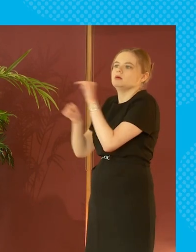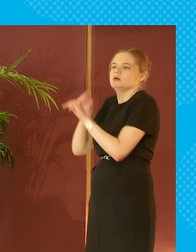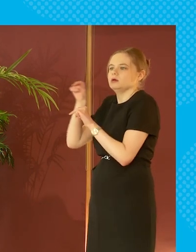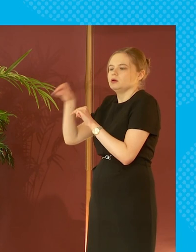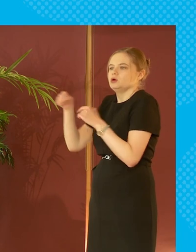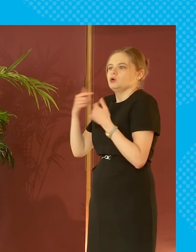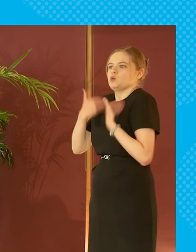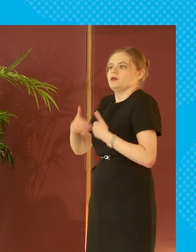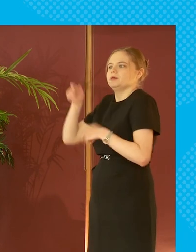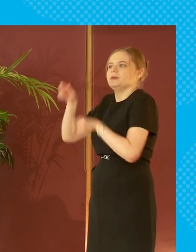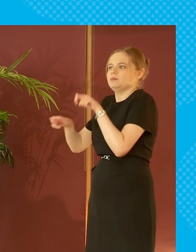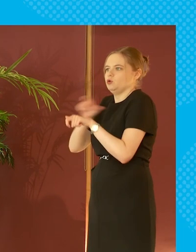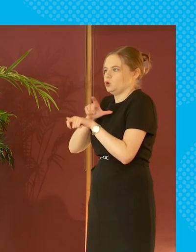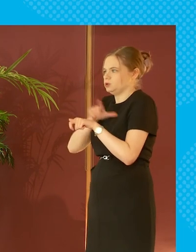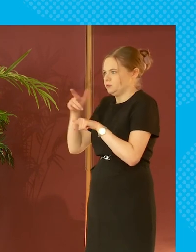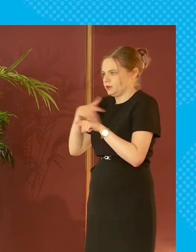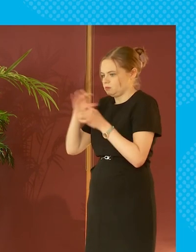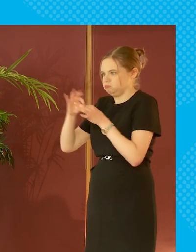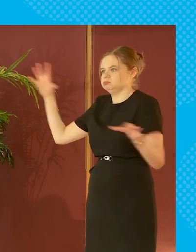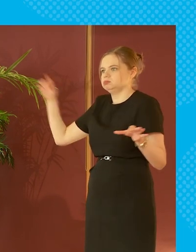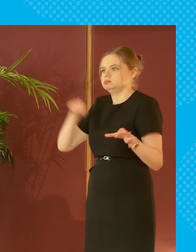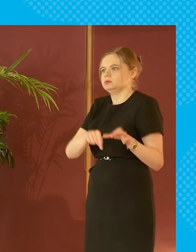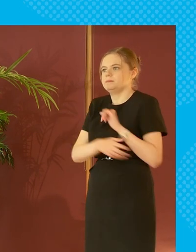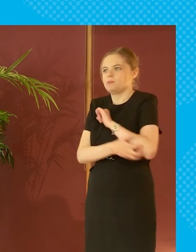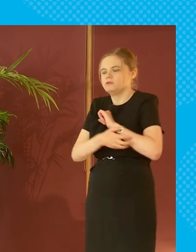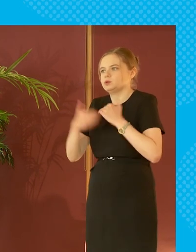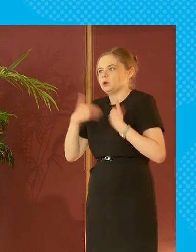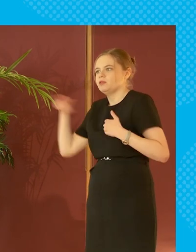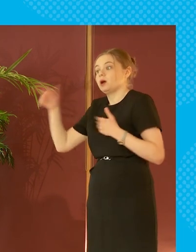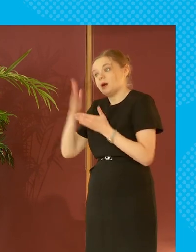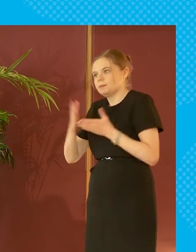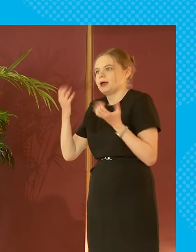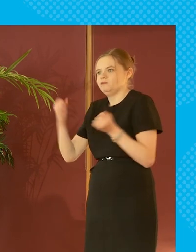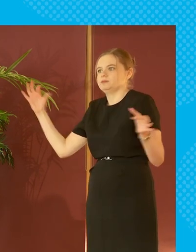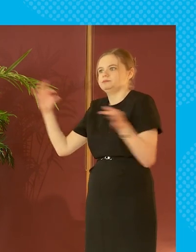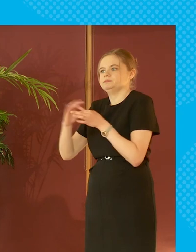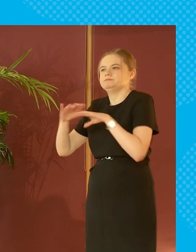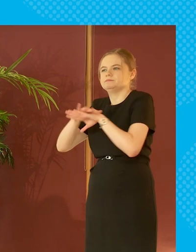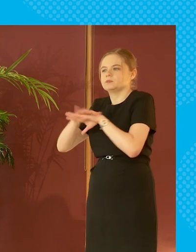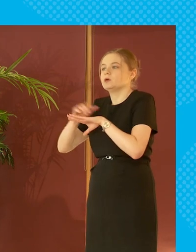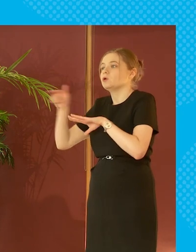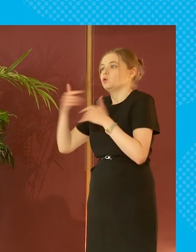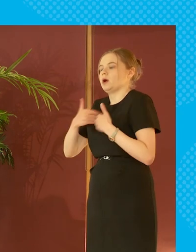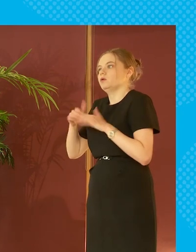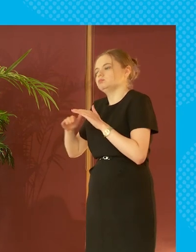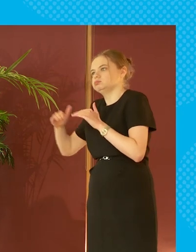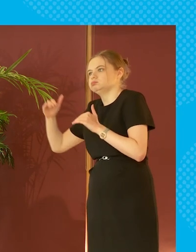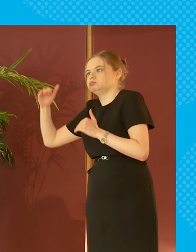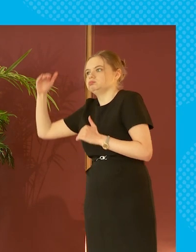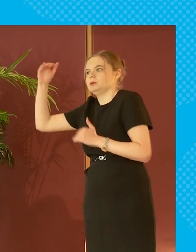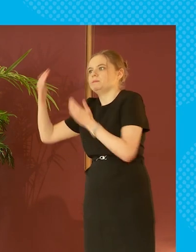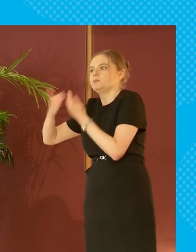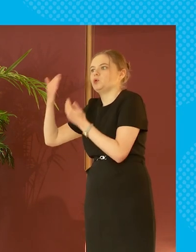people because people have it disconnected from poverty but in fact what we really need to get across is that as wealth increases at the top and